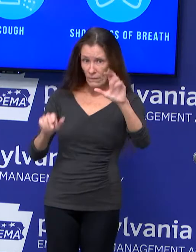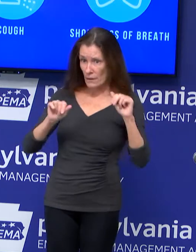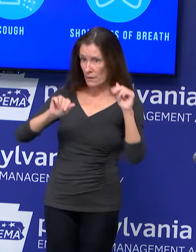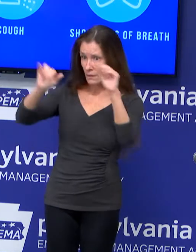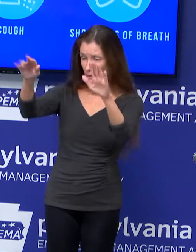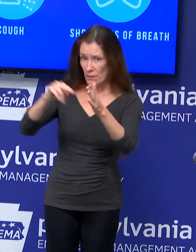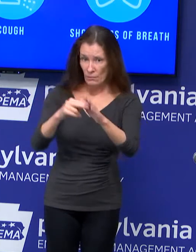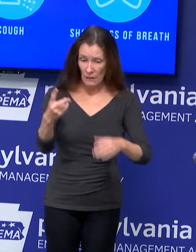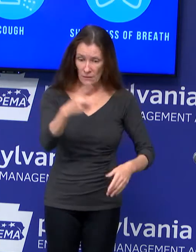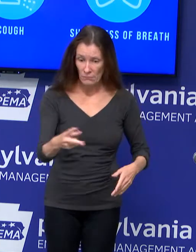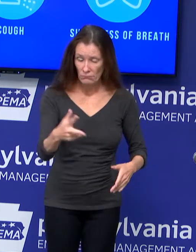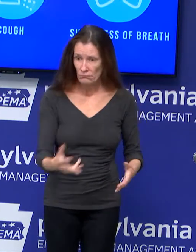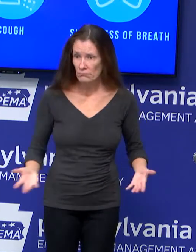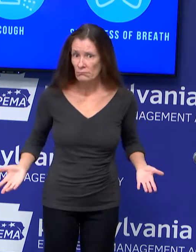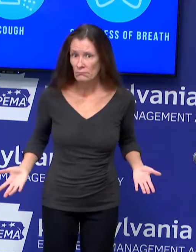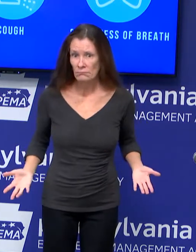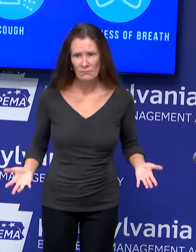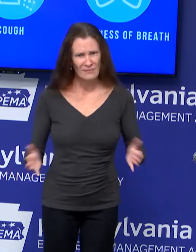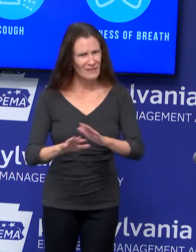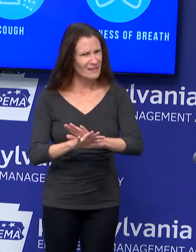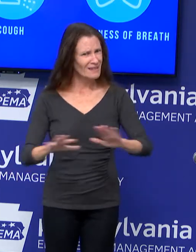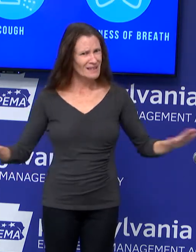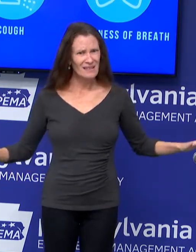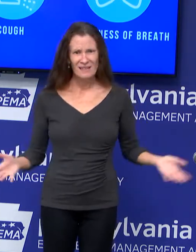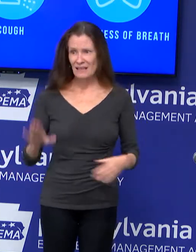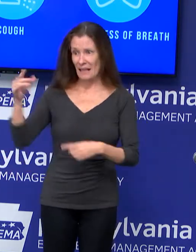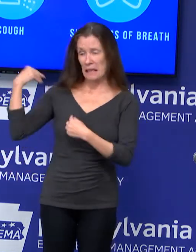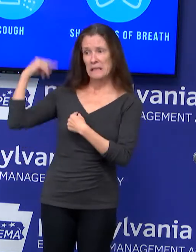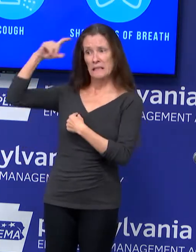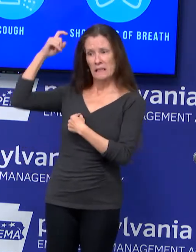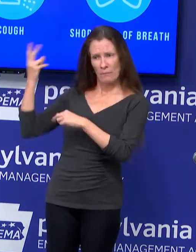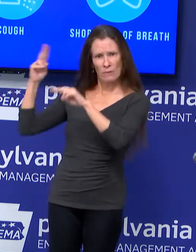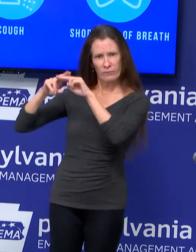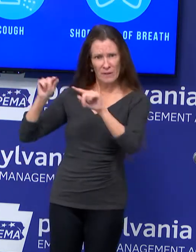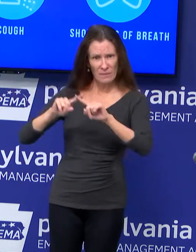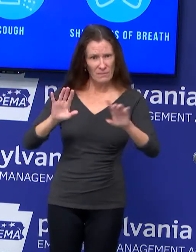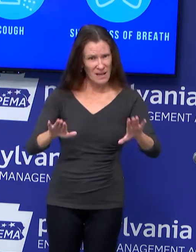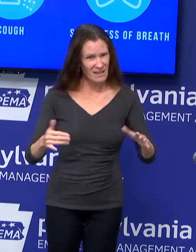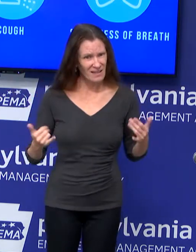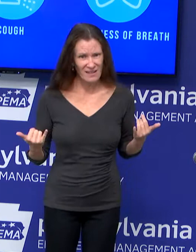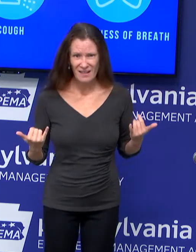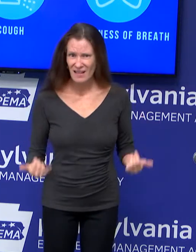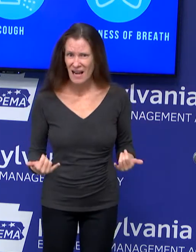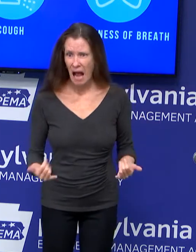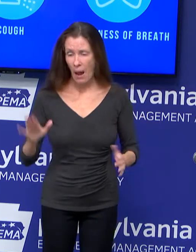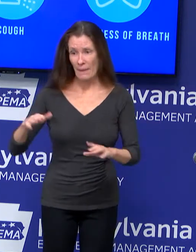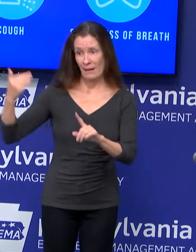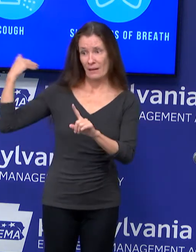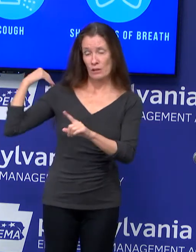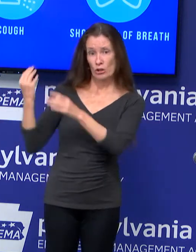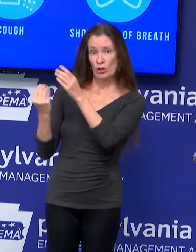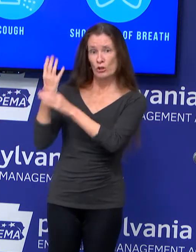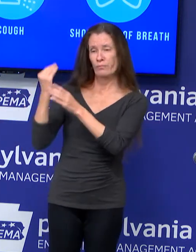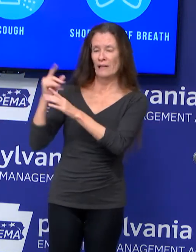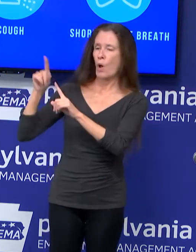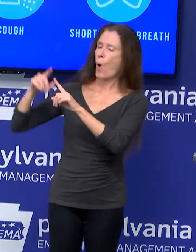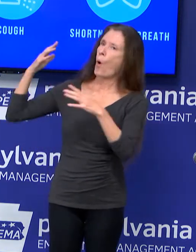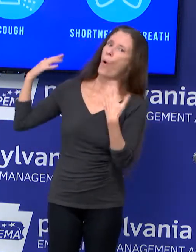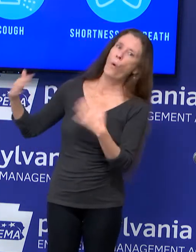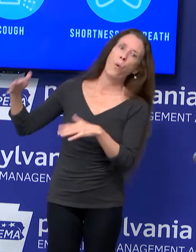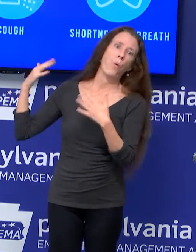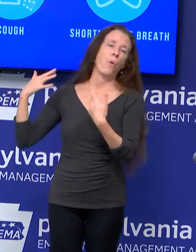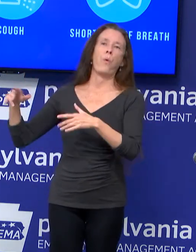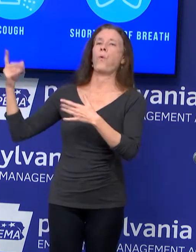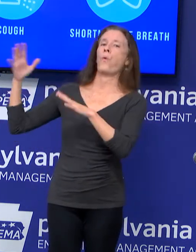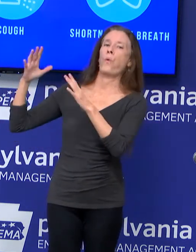than we saw in the summer. It is not at the rate, thankfully, that we saw in the spring. We are working,